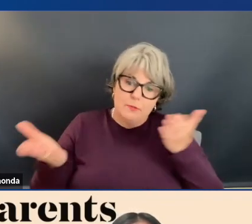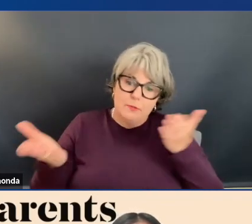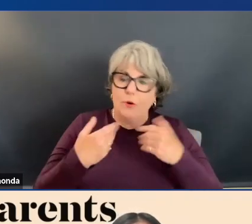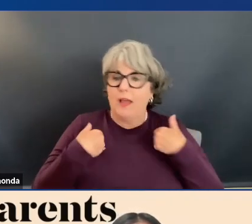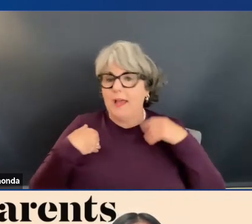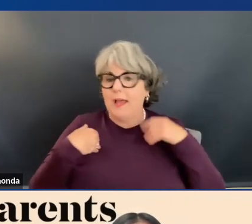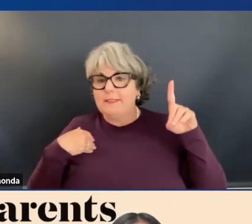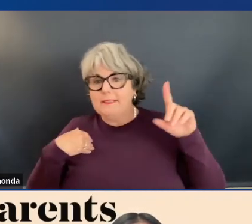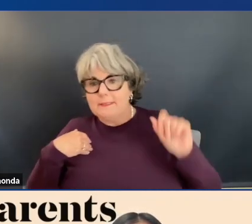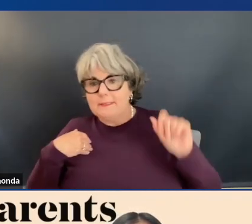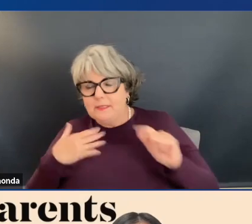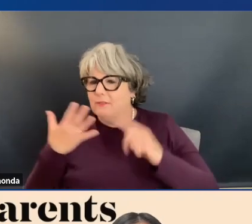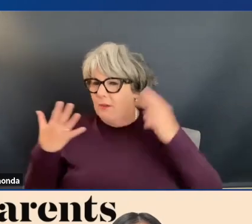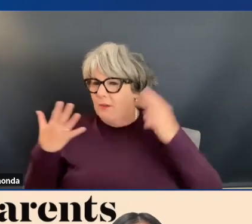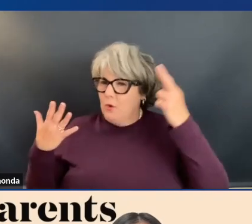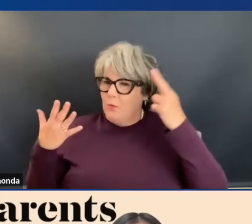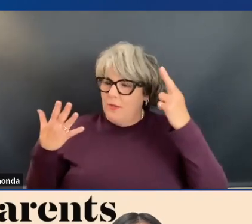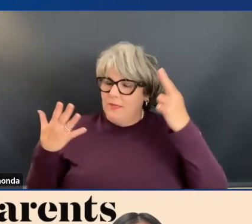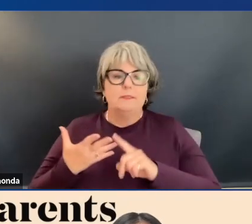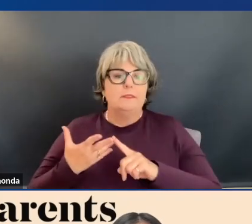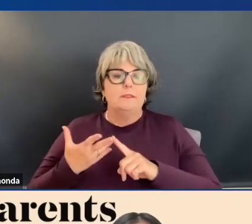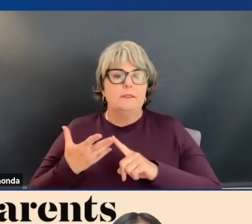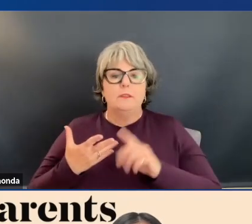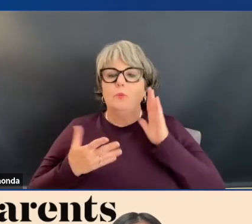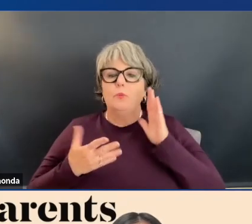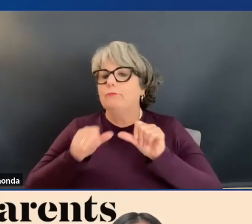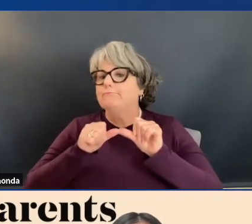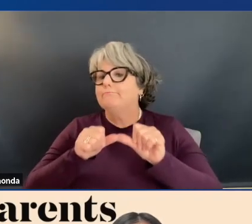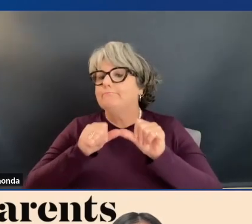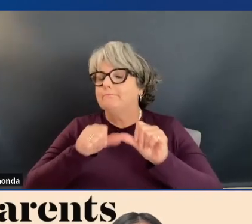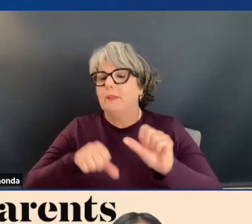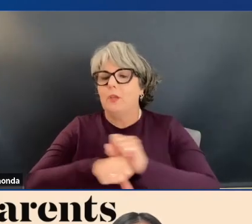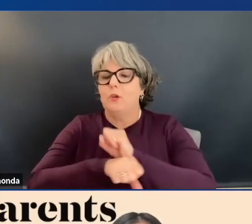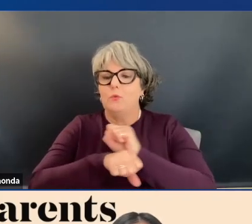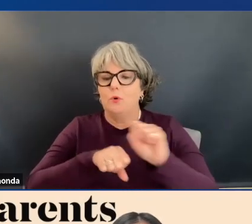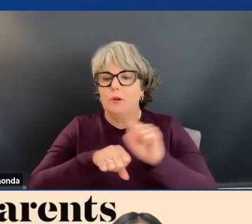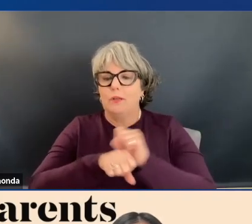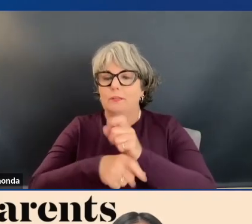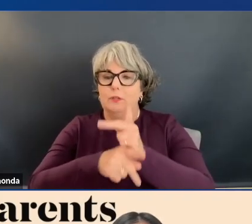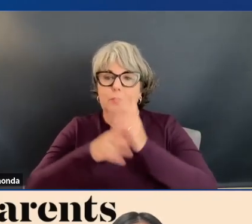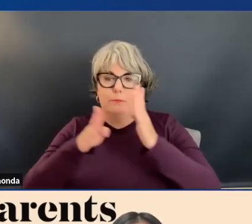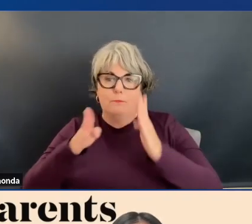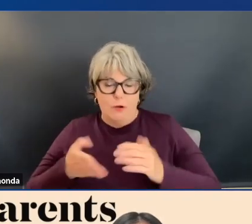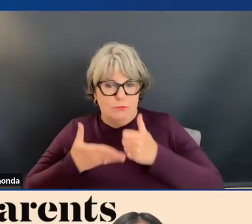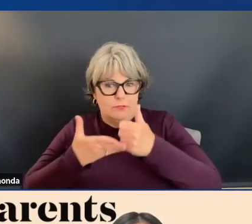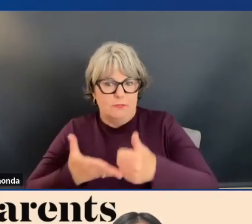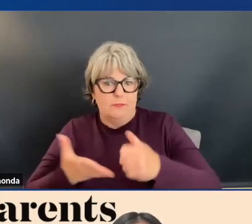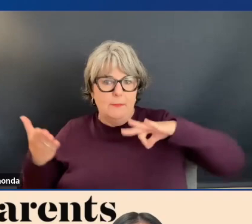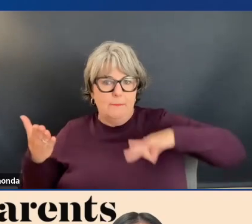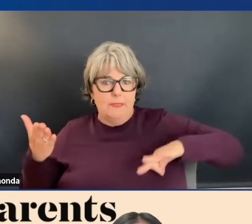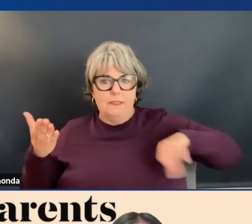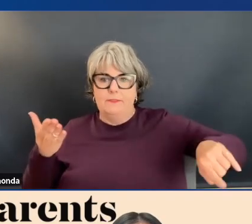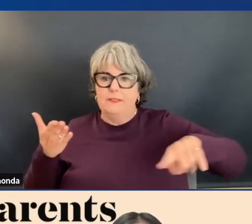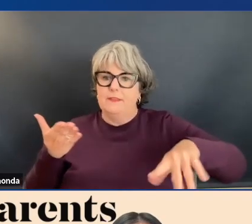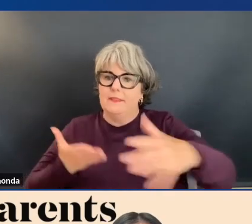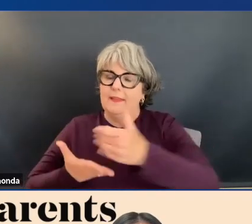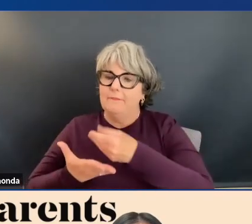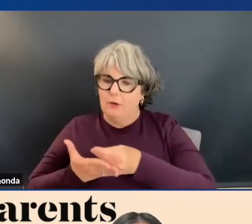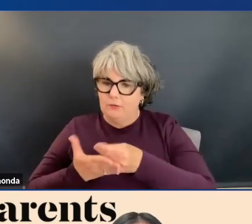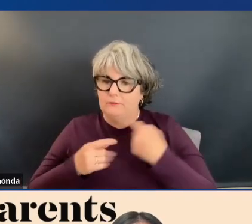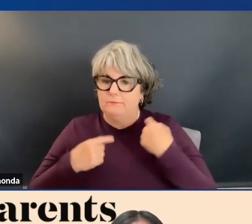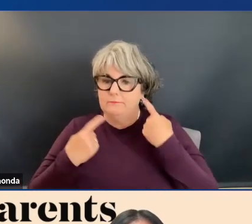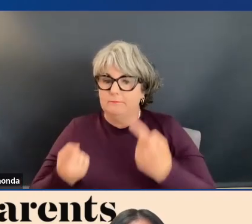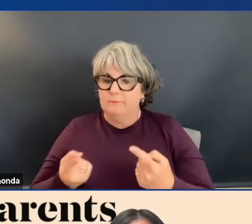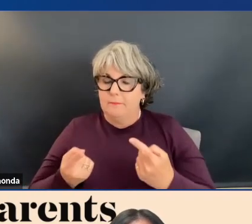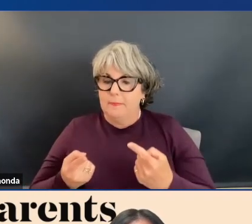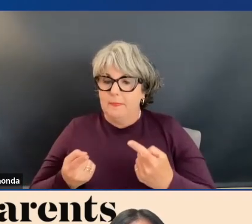or other reasons. And we're going to keep working to get borrowers the benefits that they've earned. So